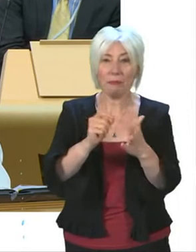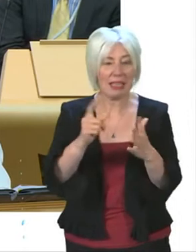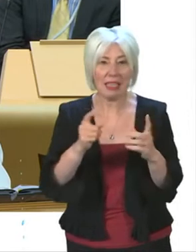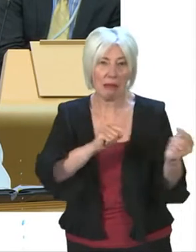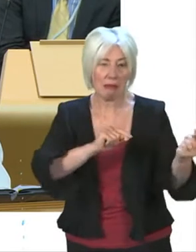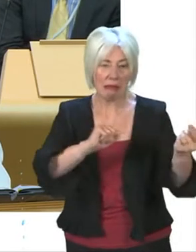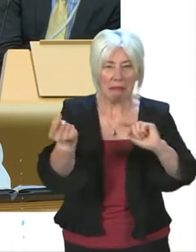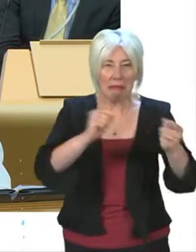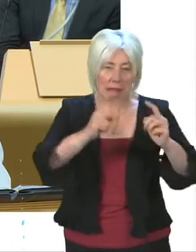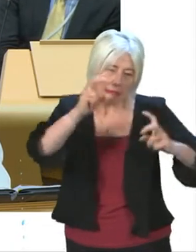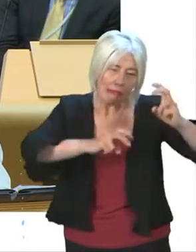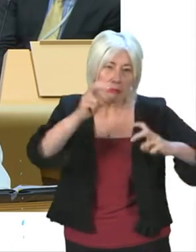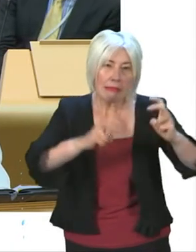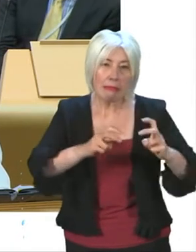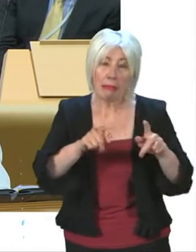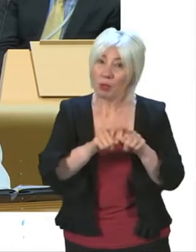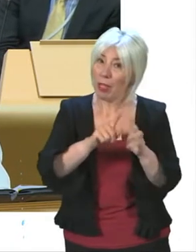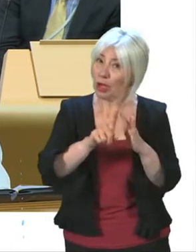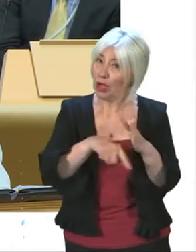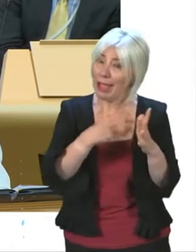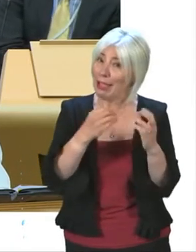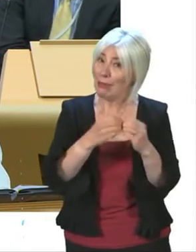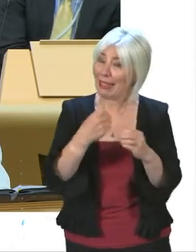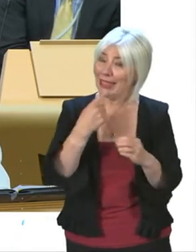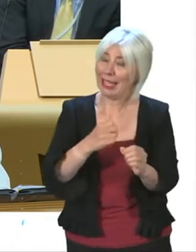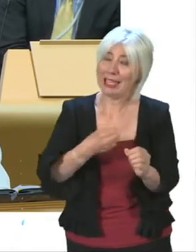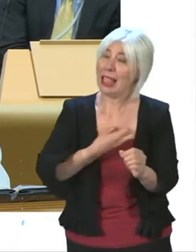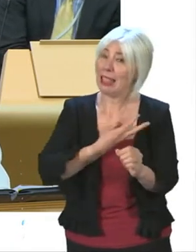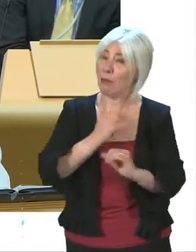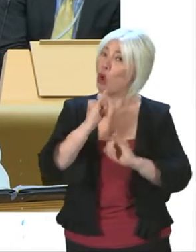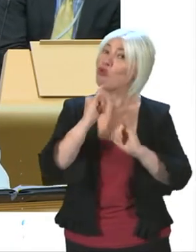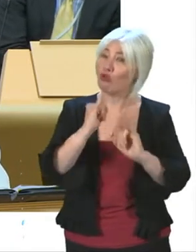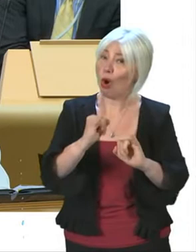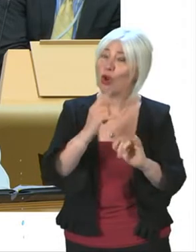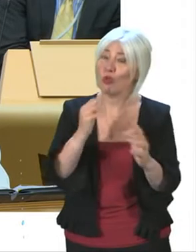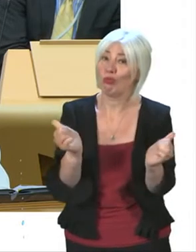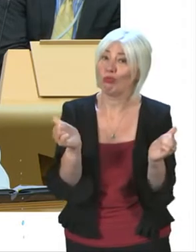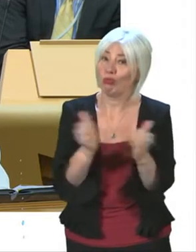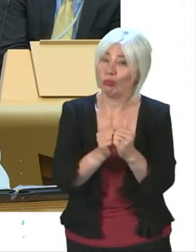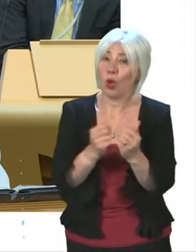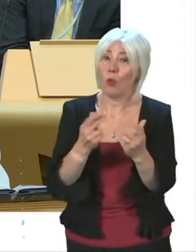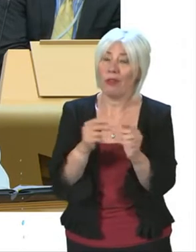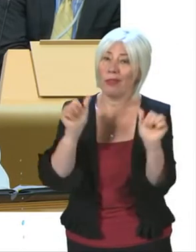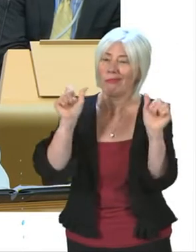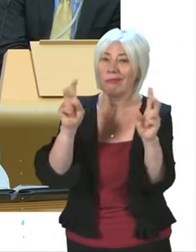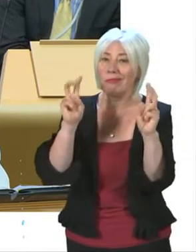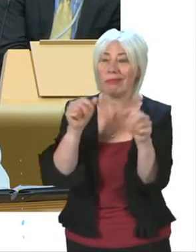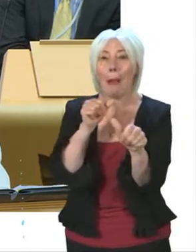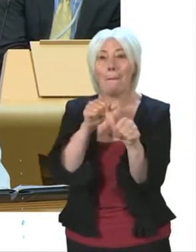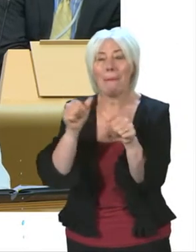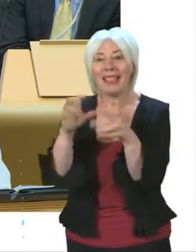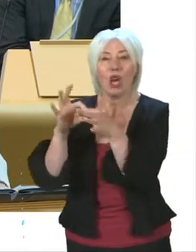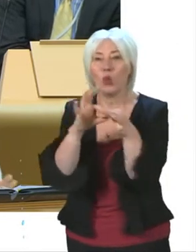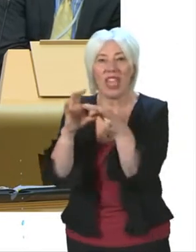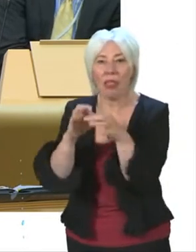Rowley and Monica Lenny. Even Jackie Bailey said Labour were wrong to have done a deal with better together in the last campaign.